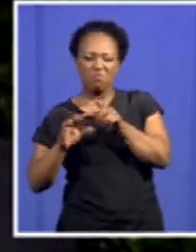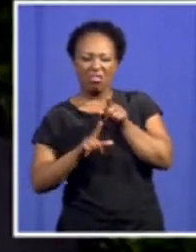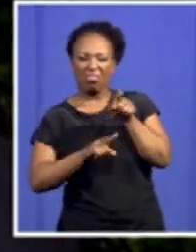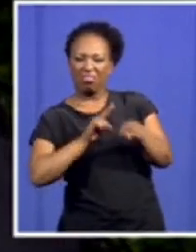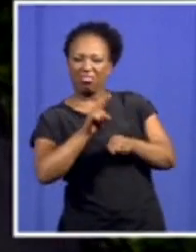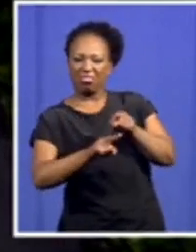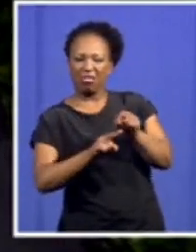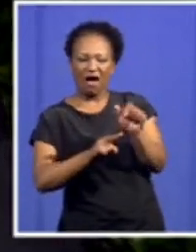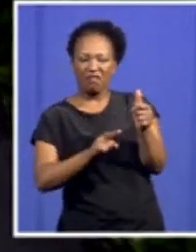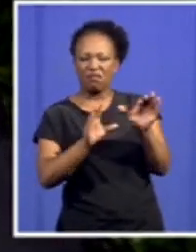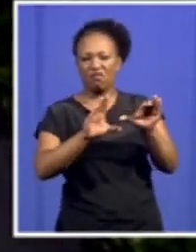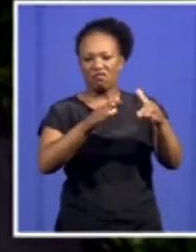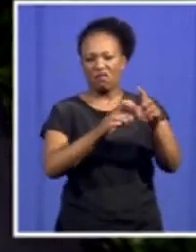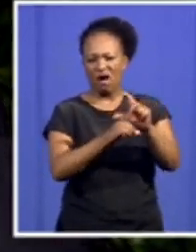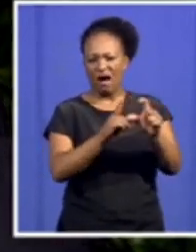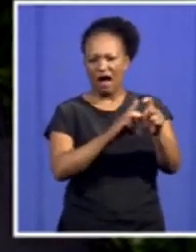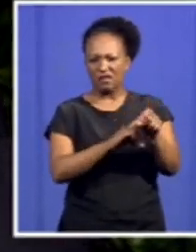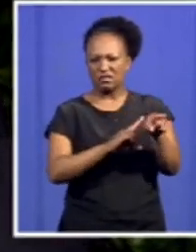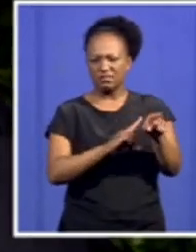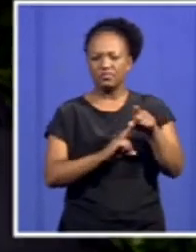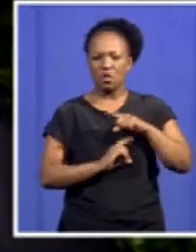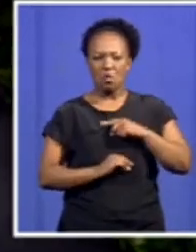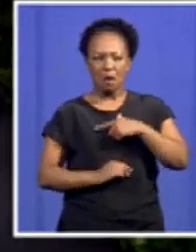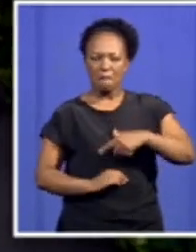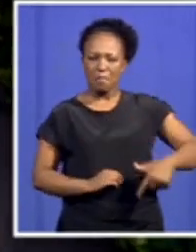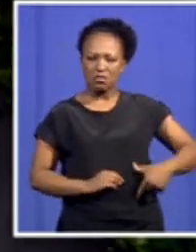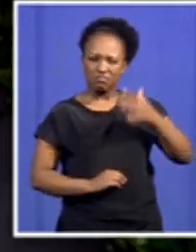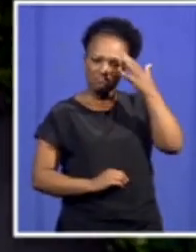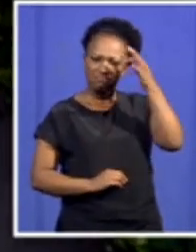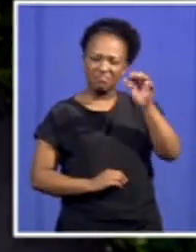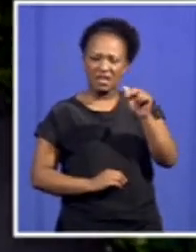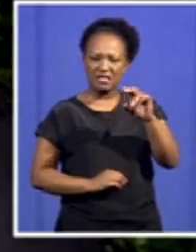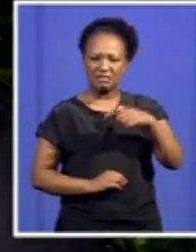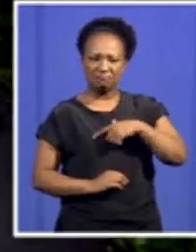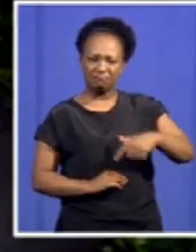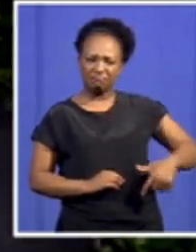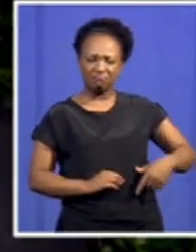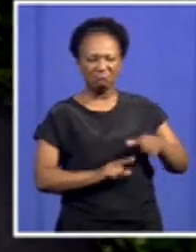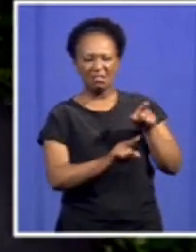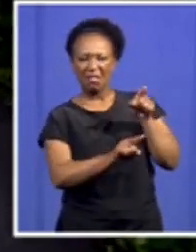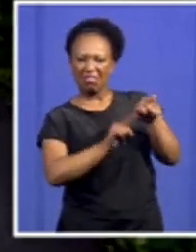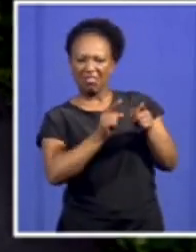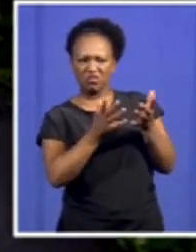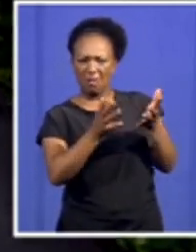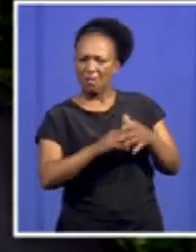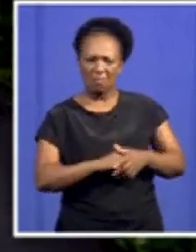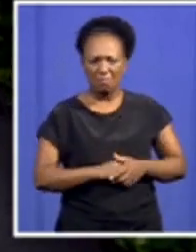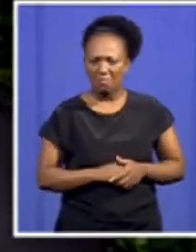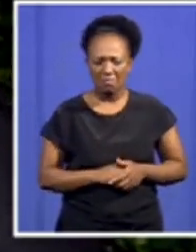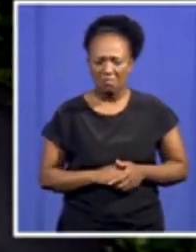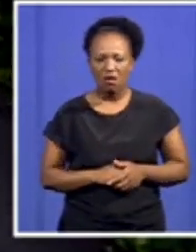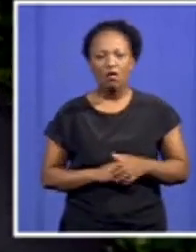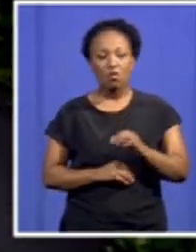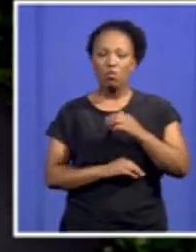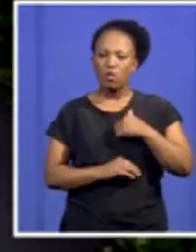president and an ANC president is subjected to that. We're doing that so that we caution South Africa that